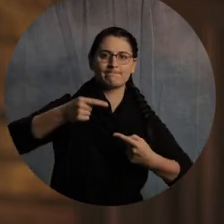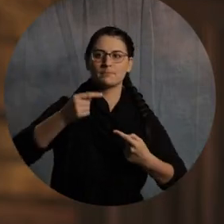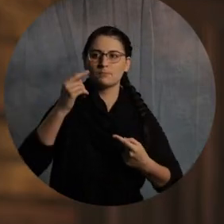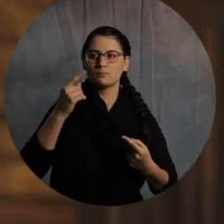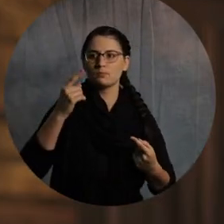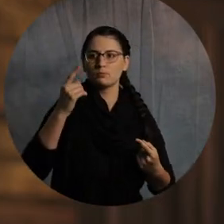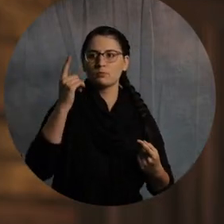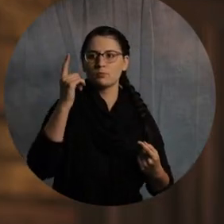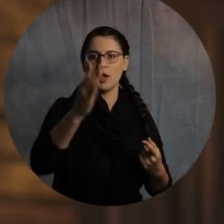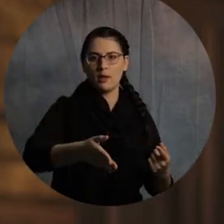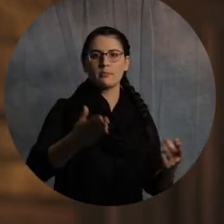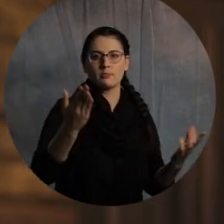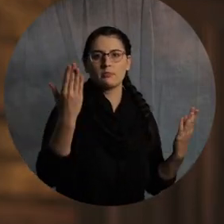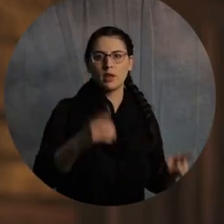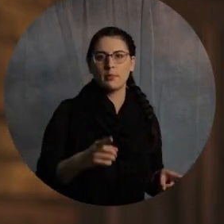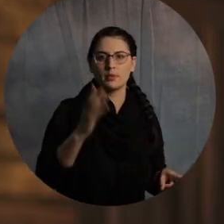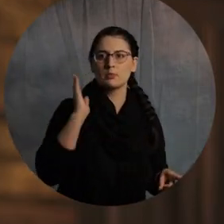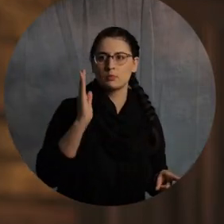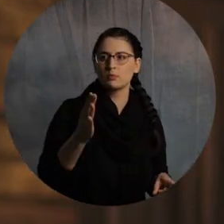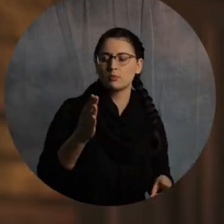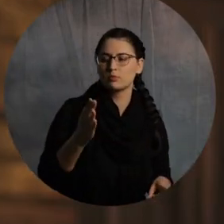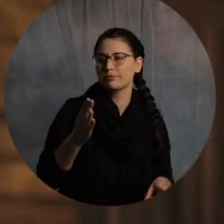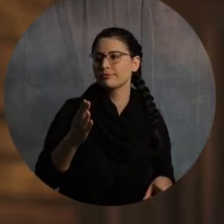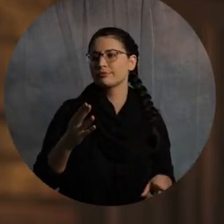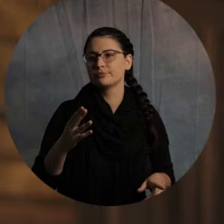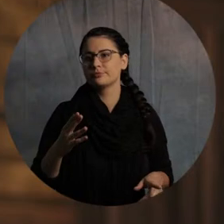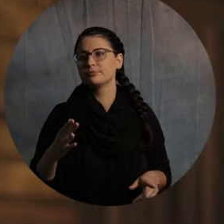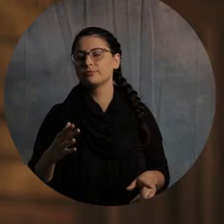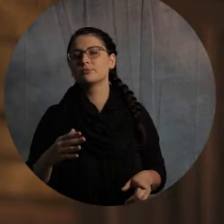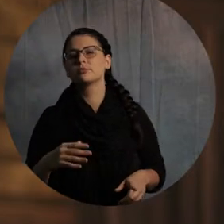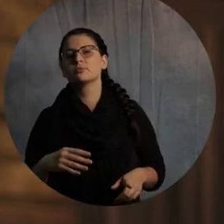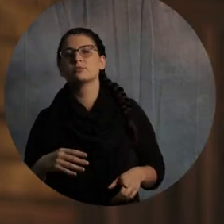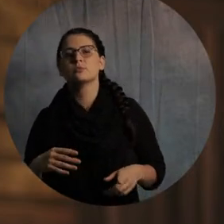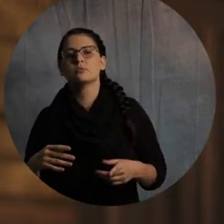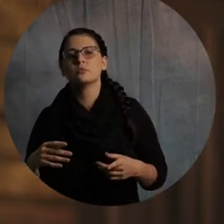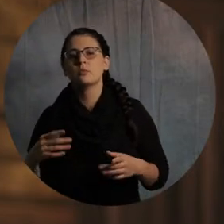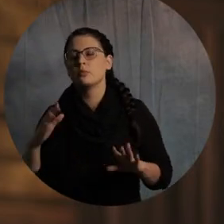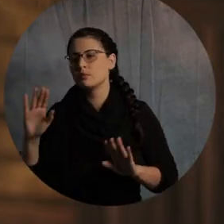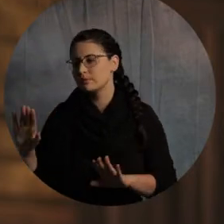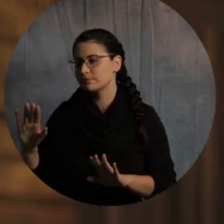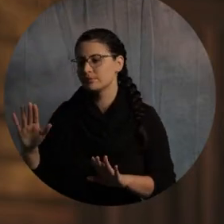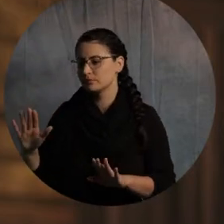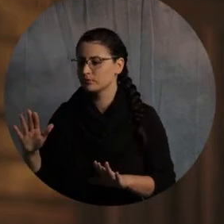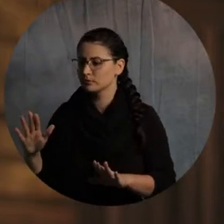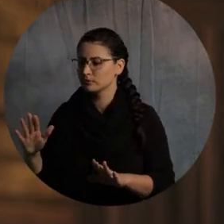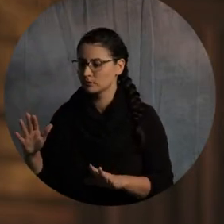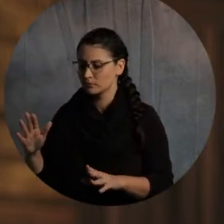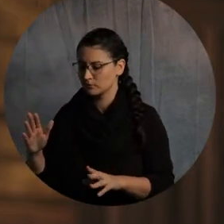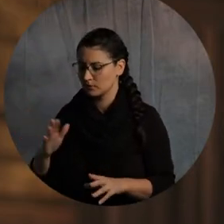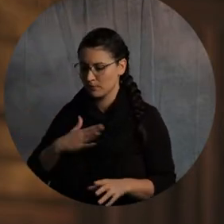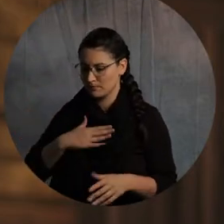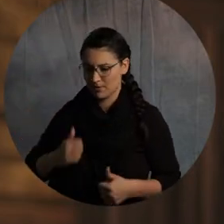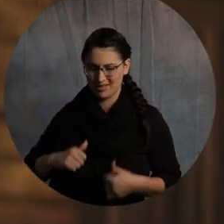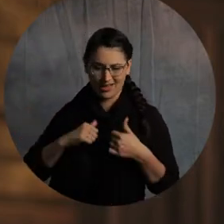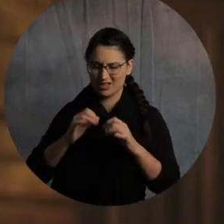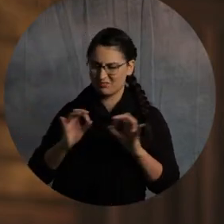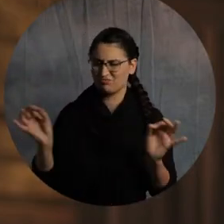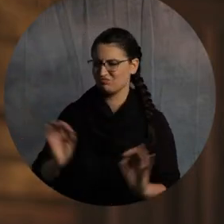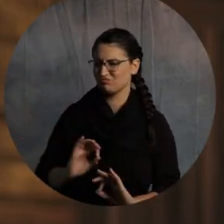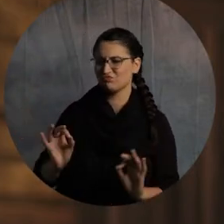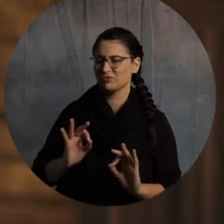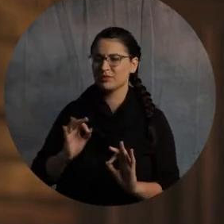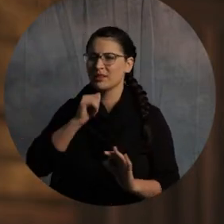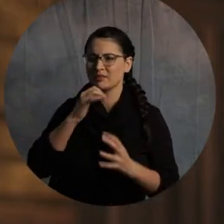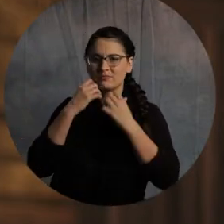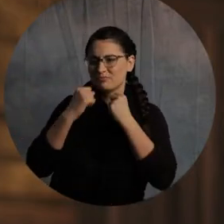what I'm pretty sure is going to happen, because that's been the pattern. But I do not account my life of any value, nor is precious to myself,